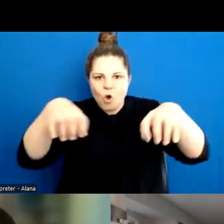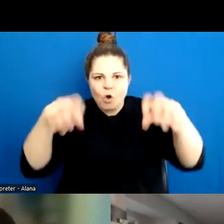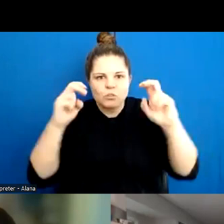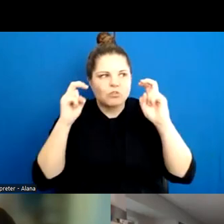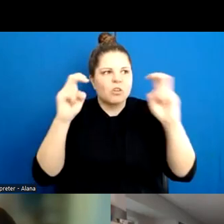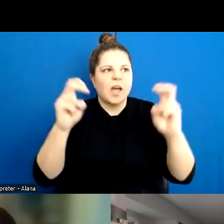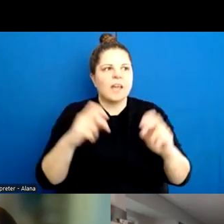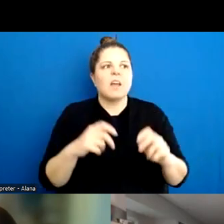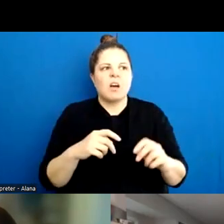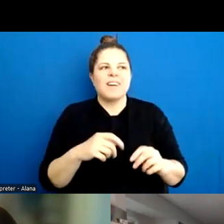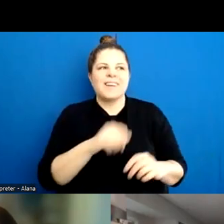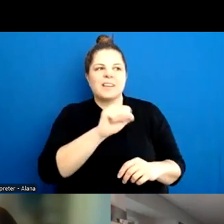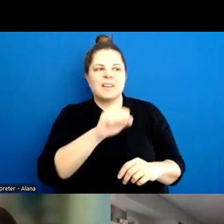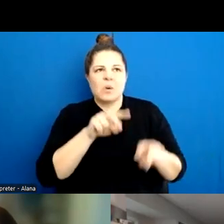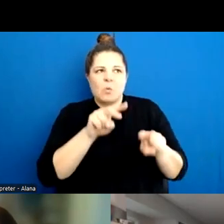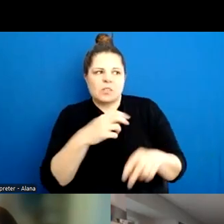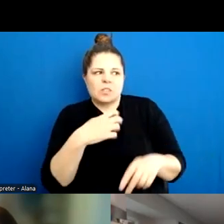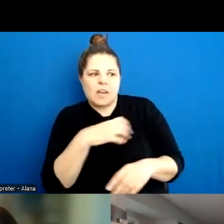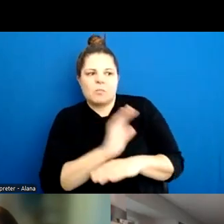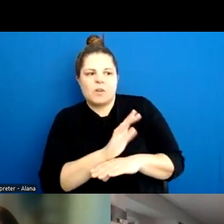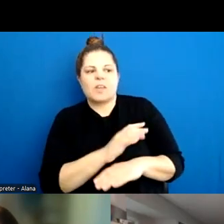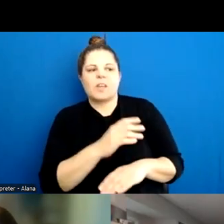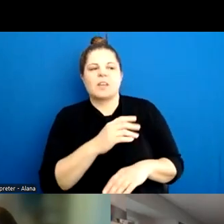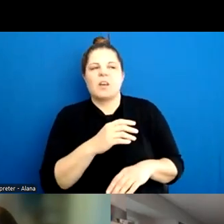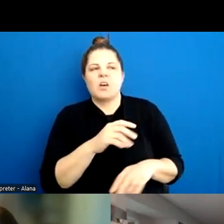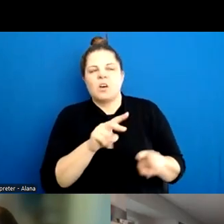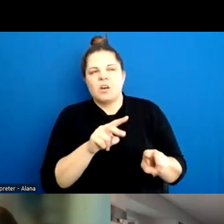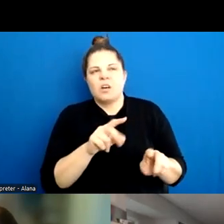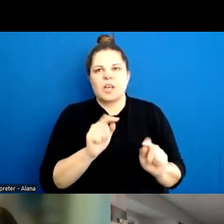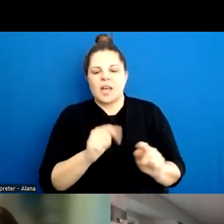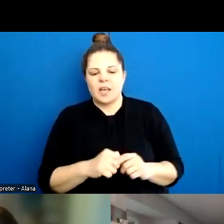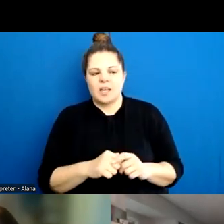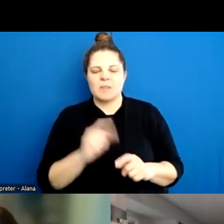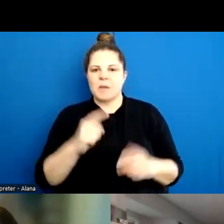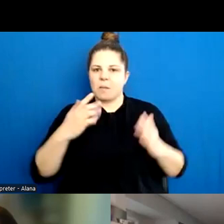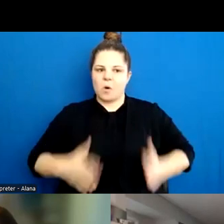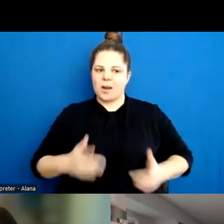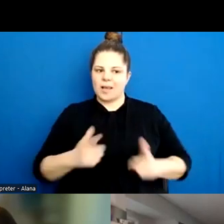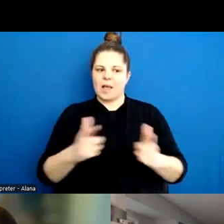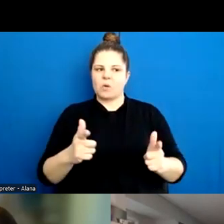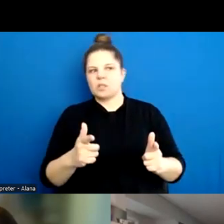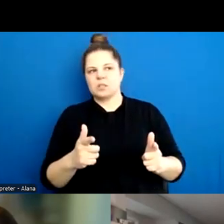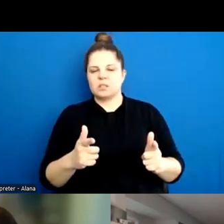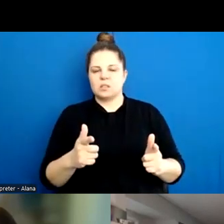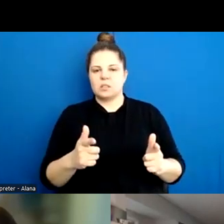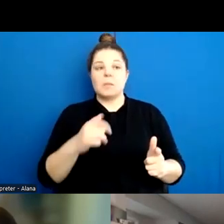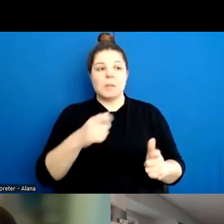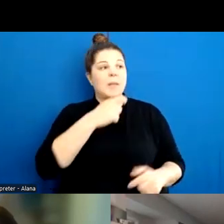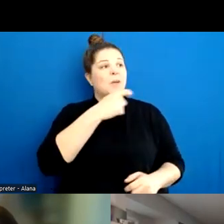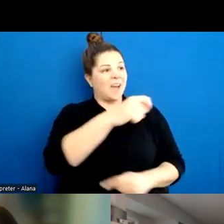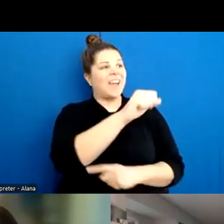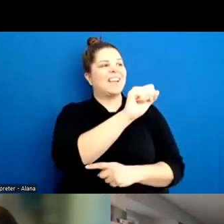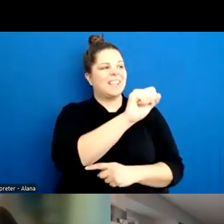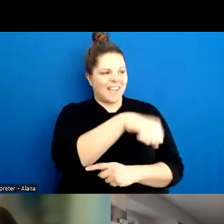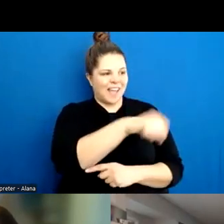sounds great, and you're tense, and your body is saying no, even if your words are saying yes, your consent